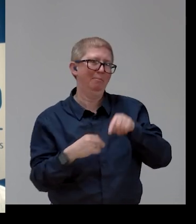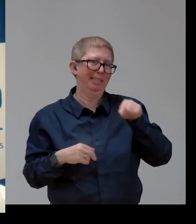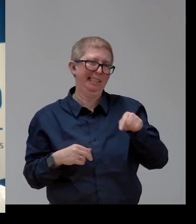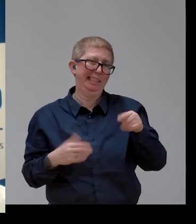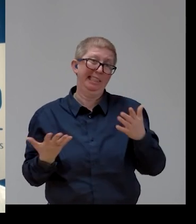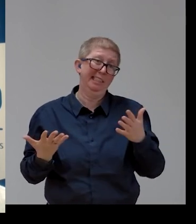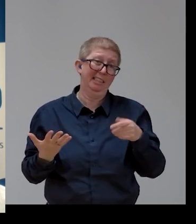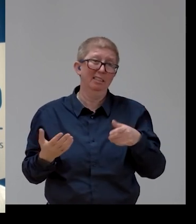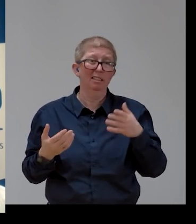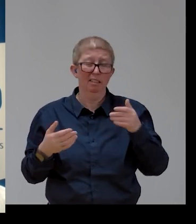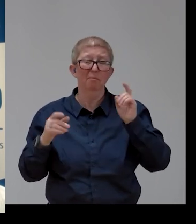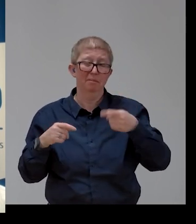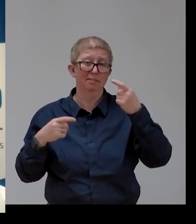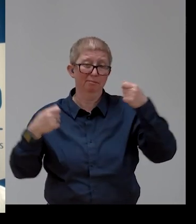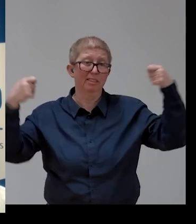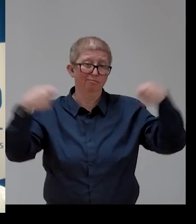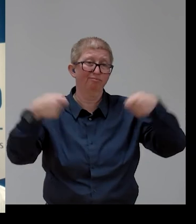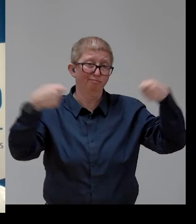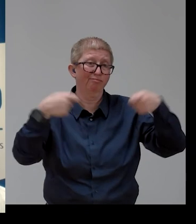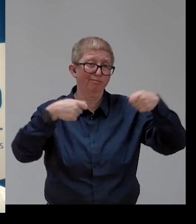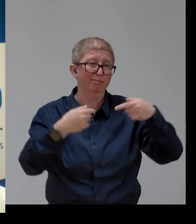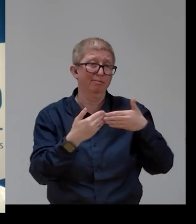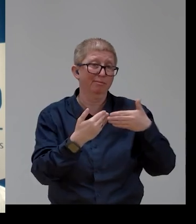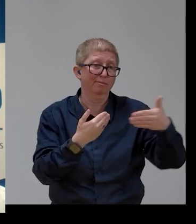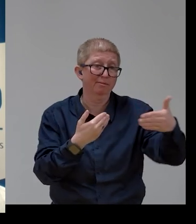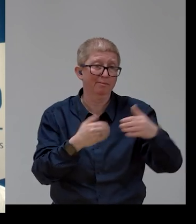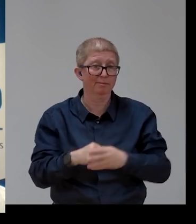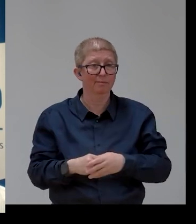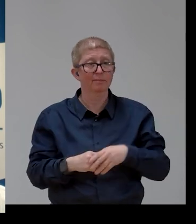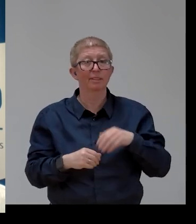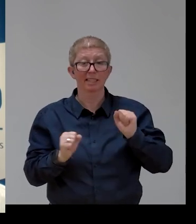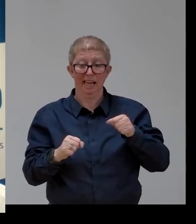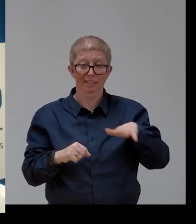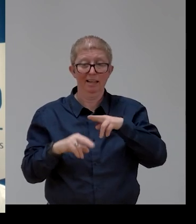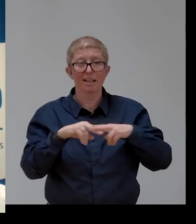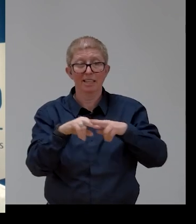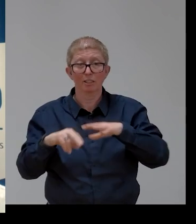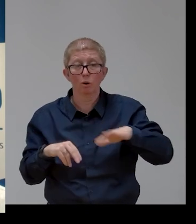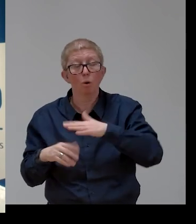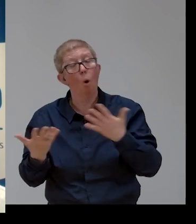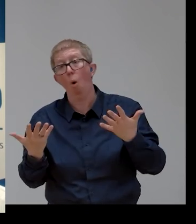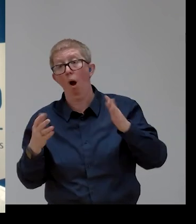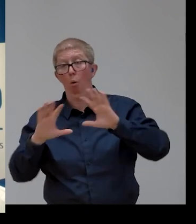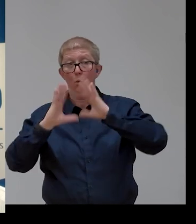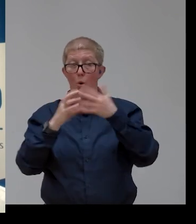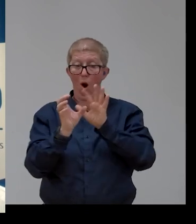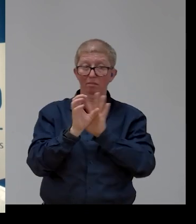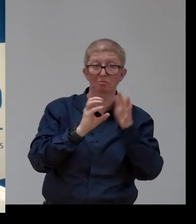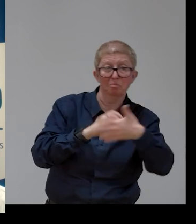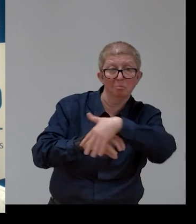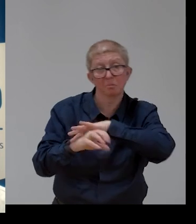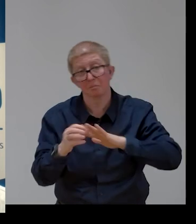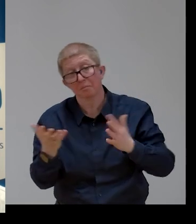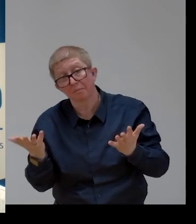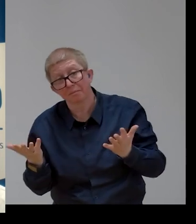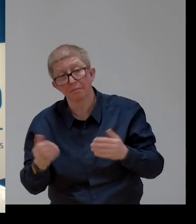A lot of this can be done at national level in the countries and the towns around Europe and the world. But the European Union also has a lot of tools at its